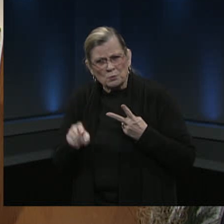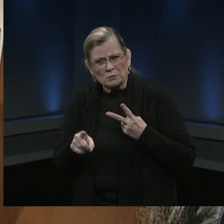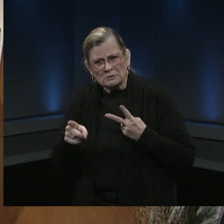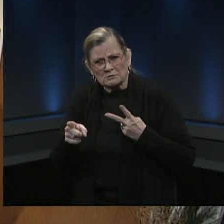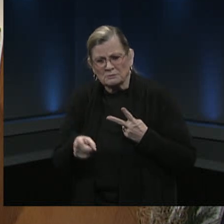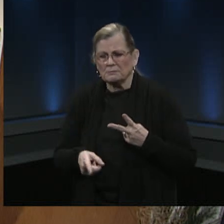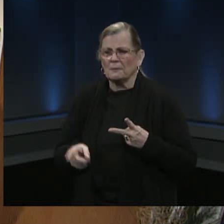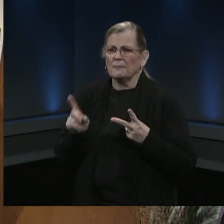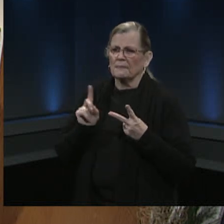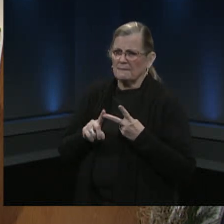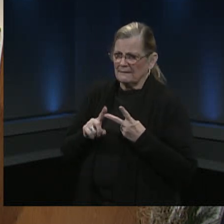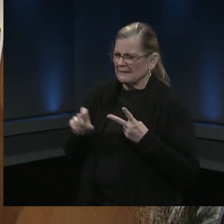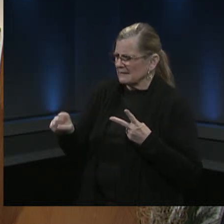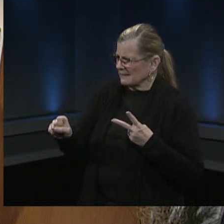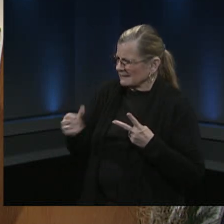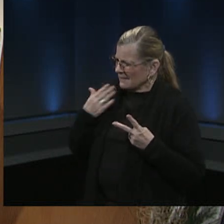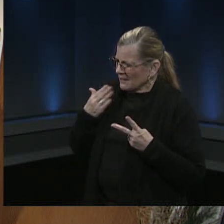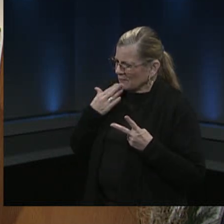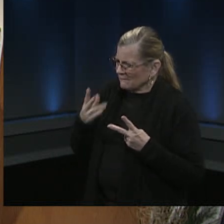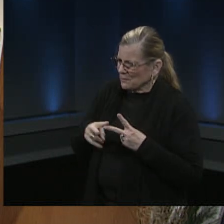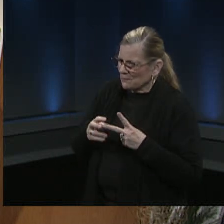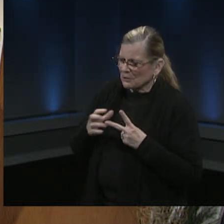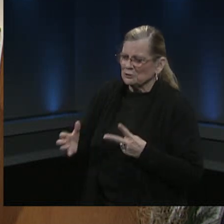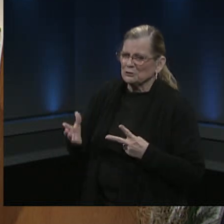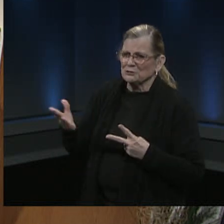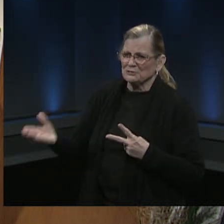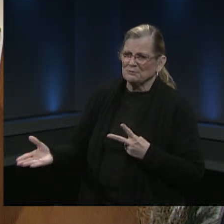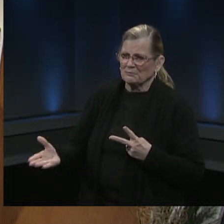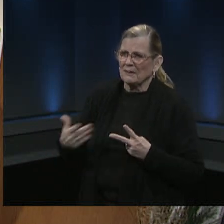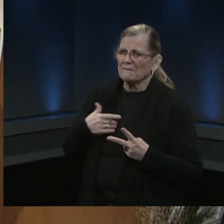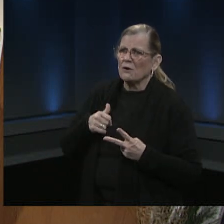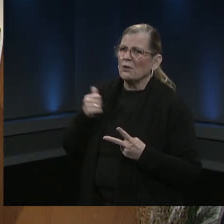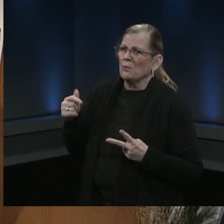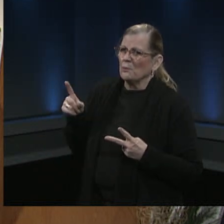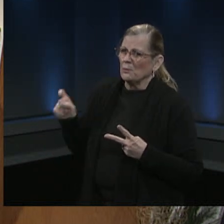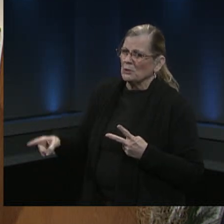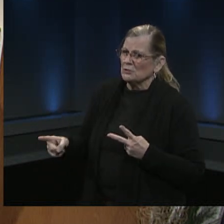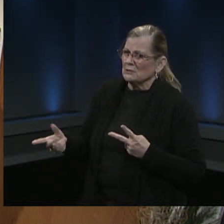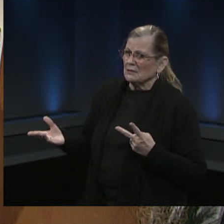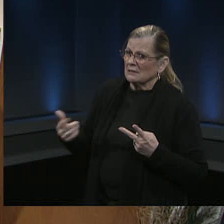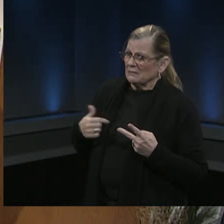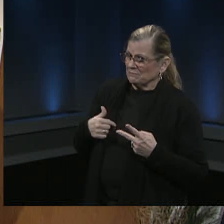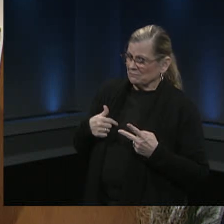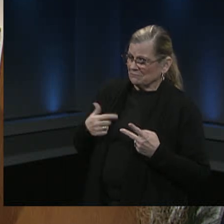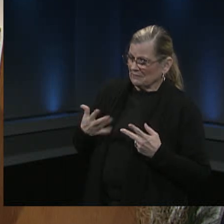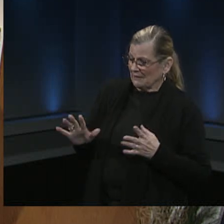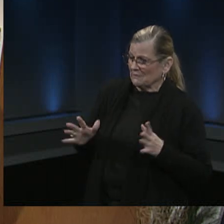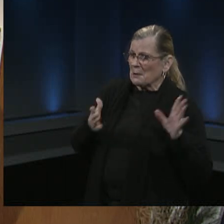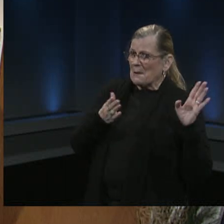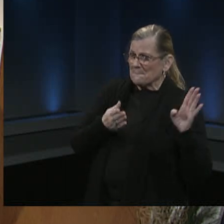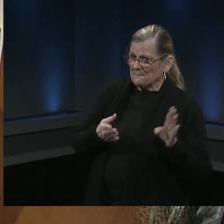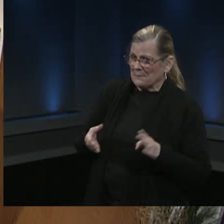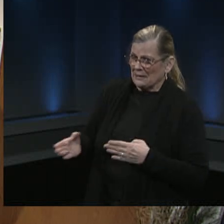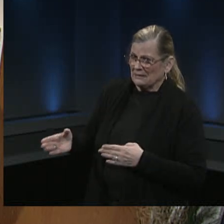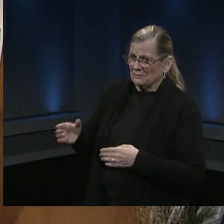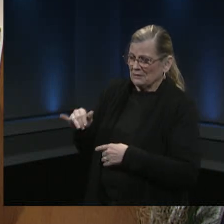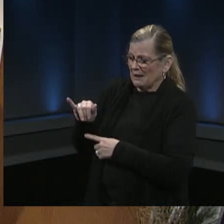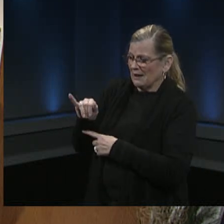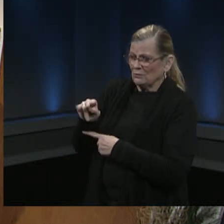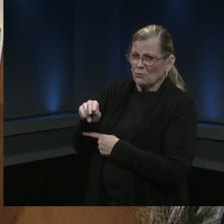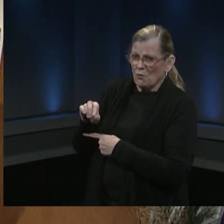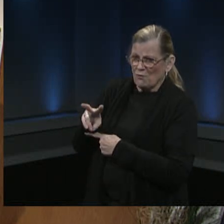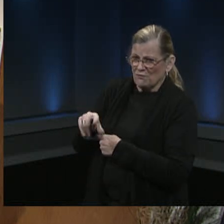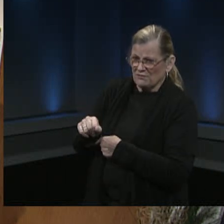i did thank you so much um my other question was are there plans for anova and sdps to coordinate